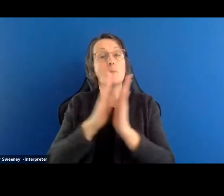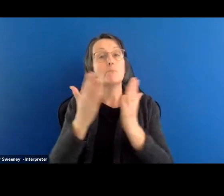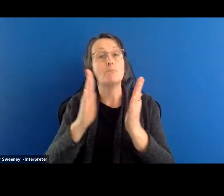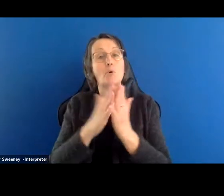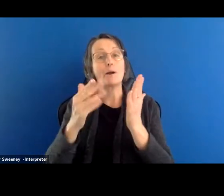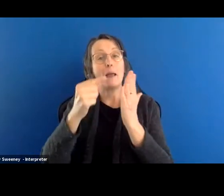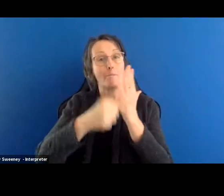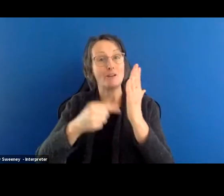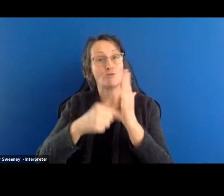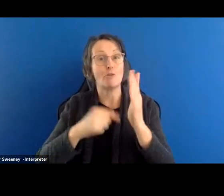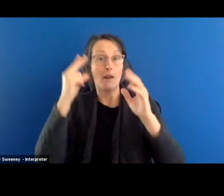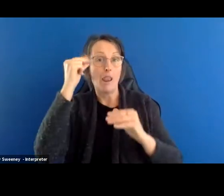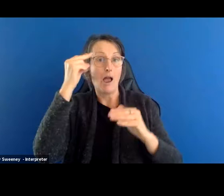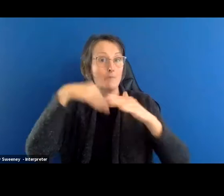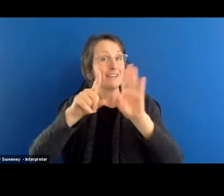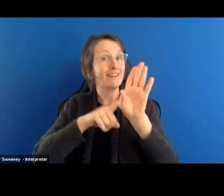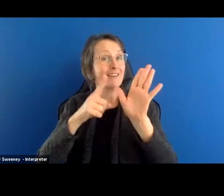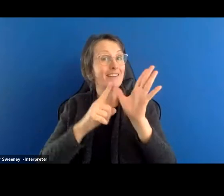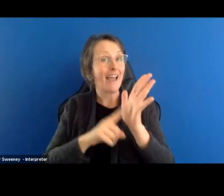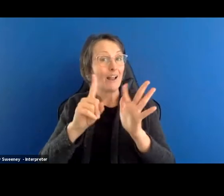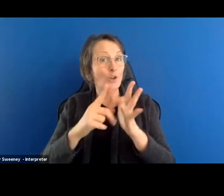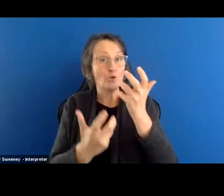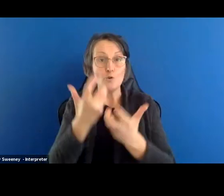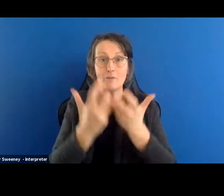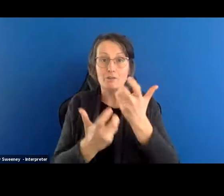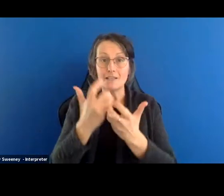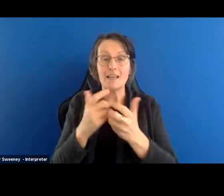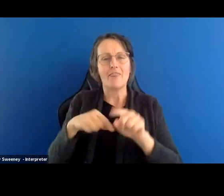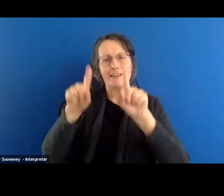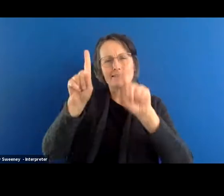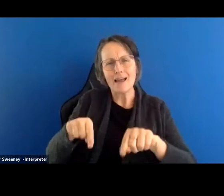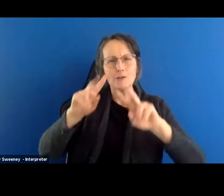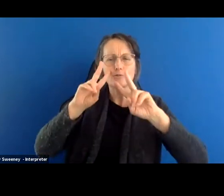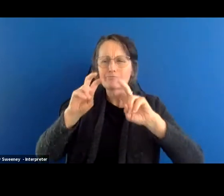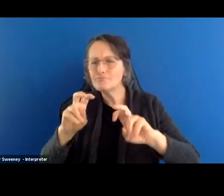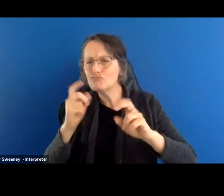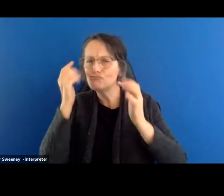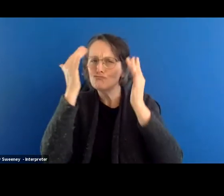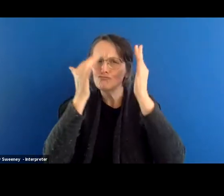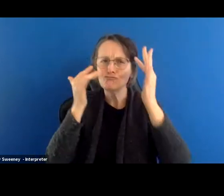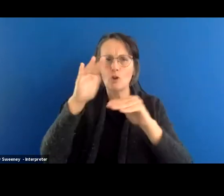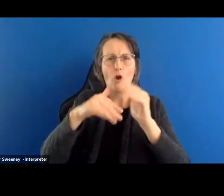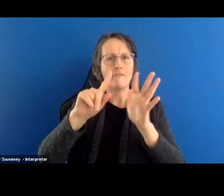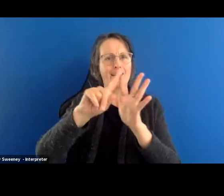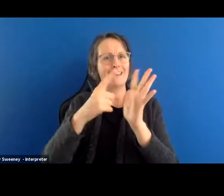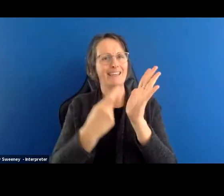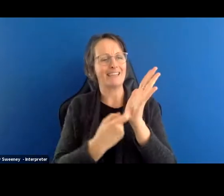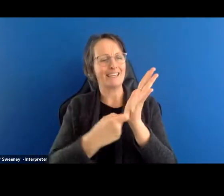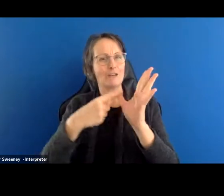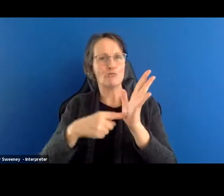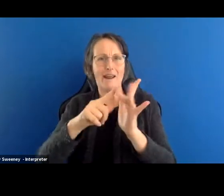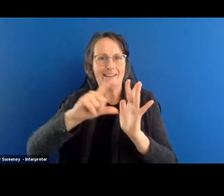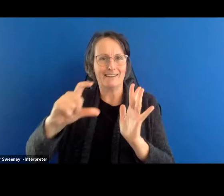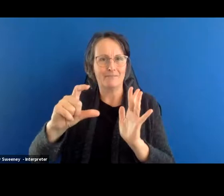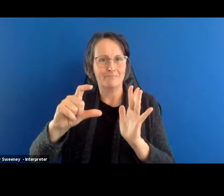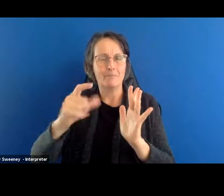at Yale University, they began to deliver a new field of creative inquiry around the concept of the erratic. So please